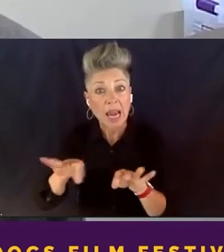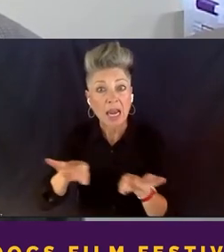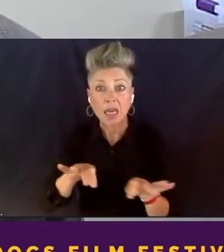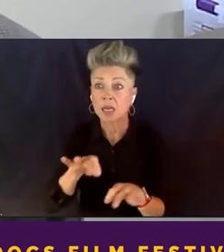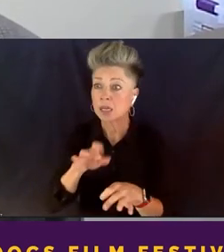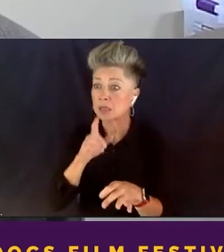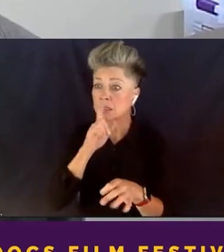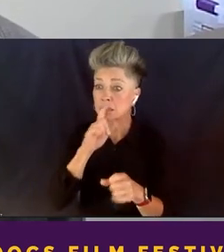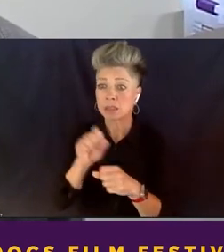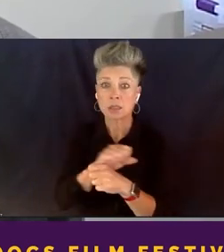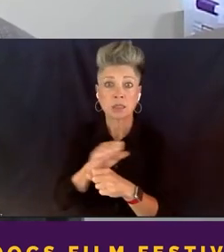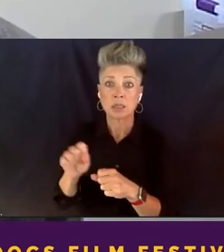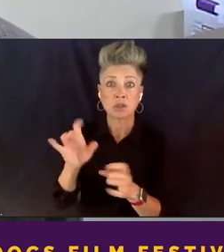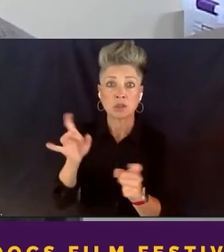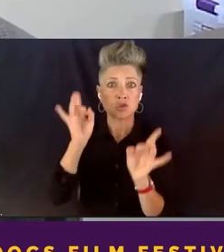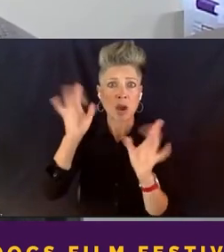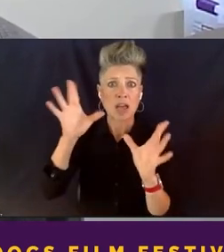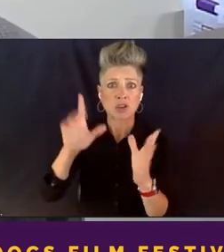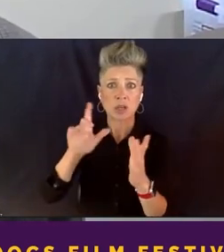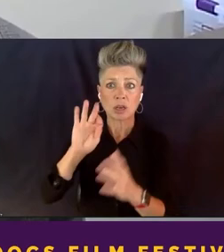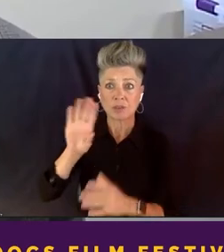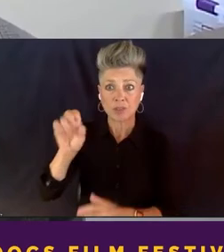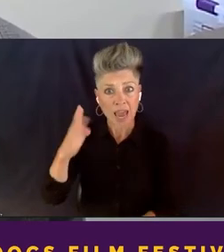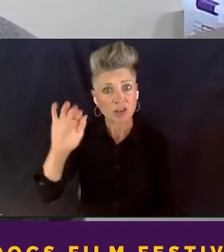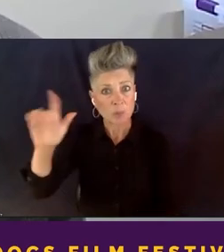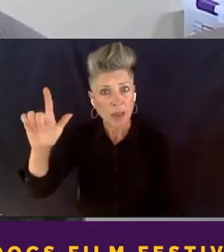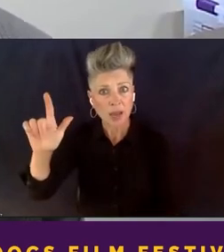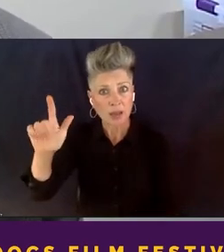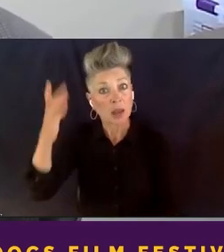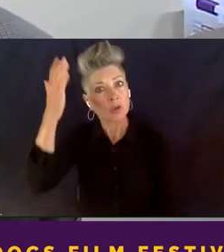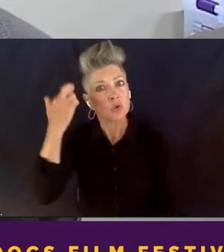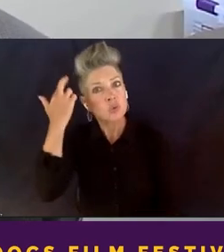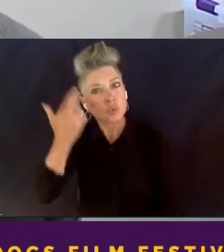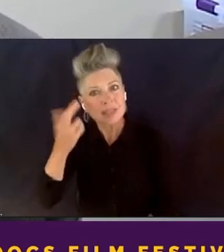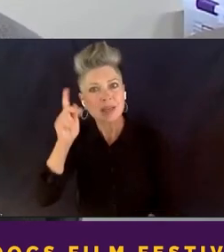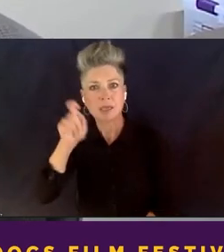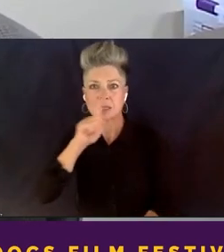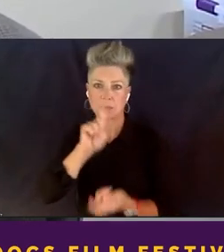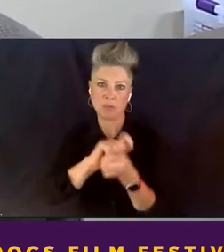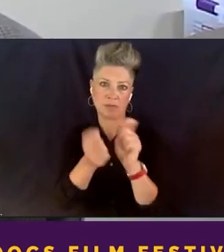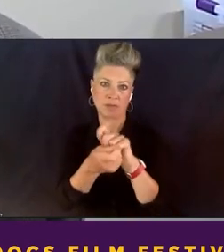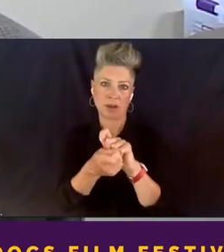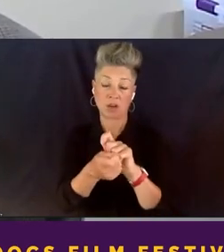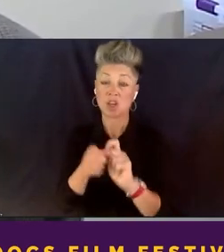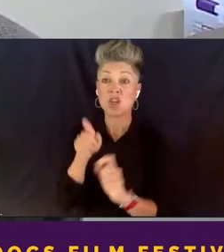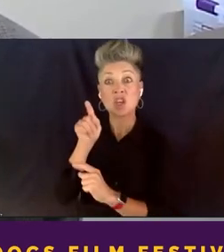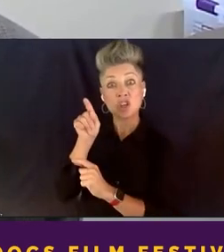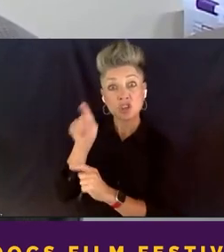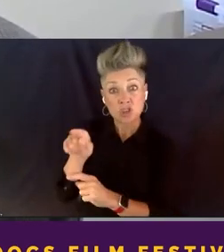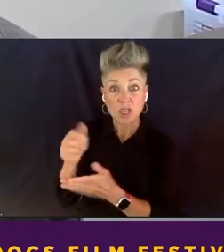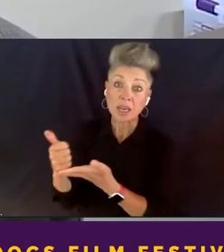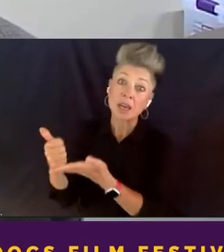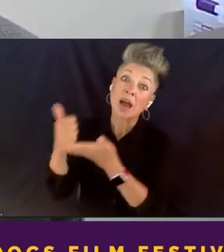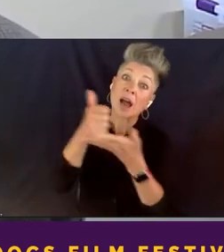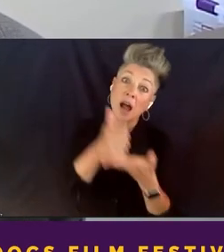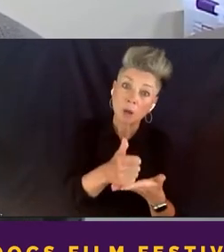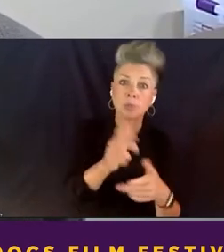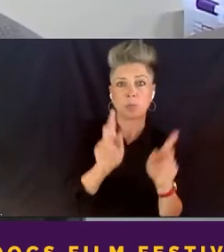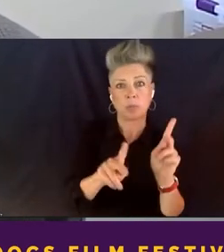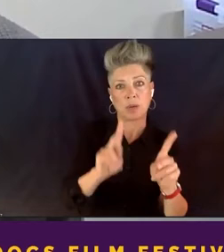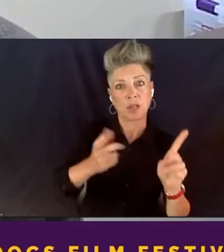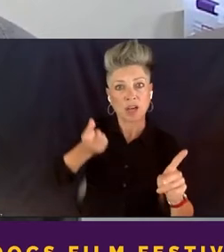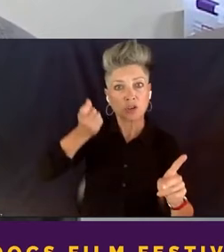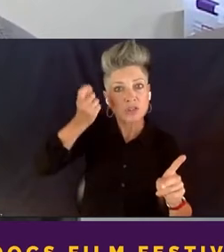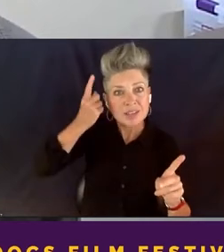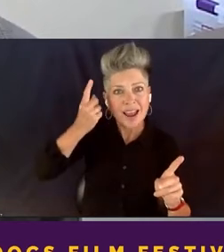of the cash bail system and how it needed to be reformed. She was the centerpiece in helping people understand that